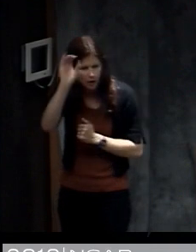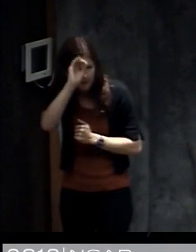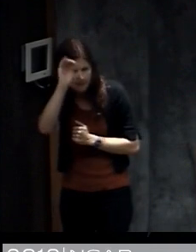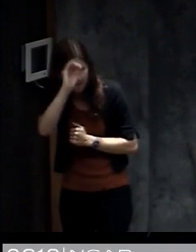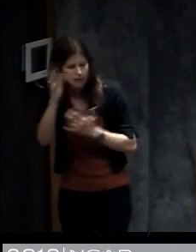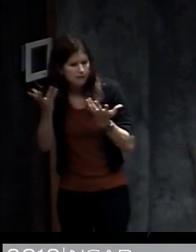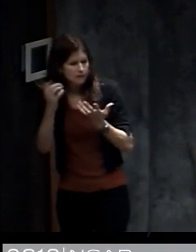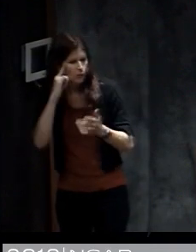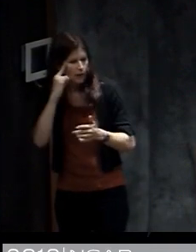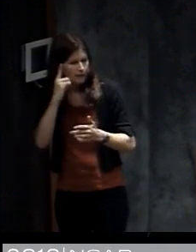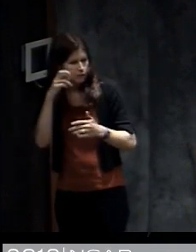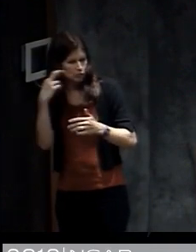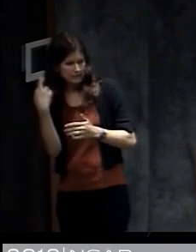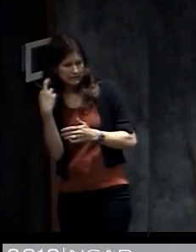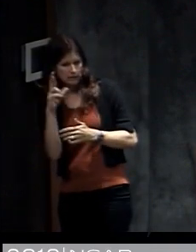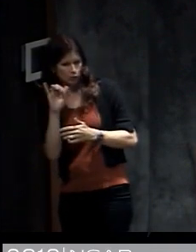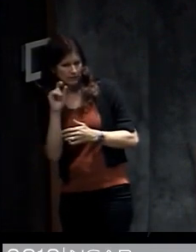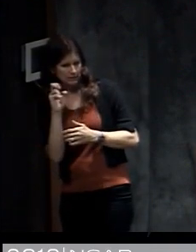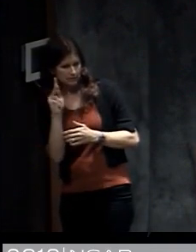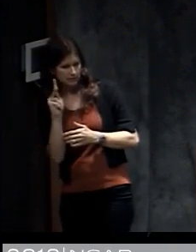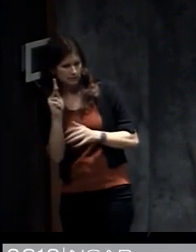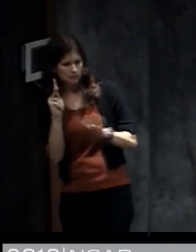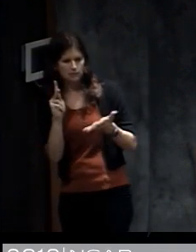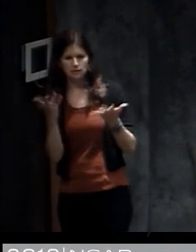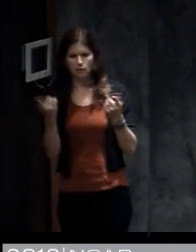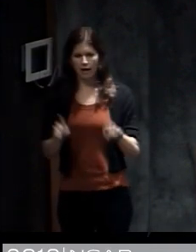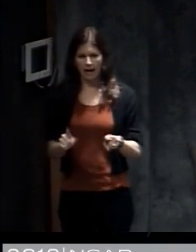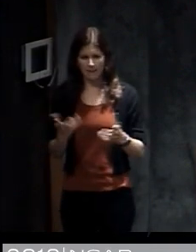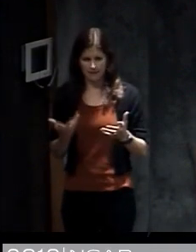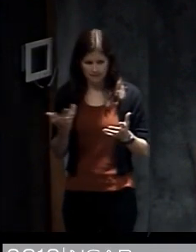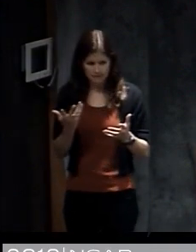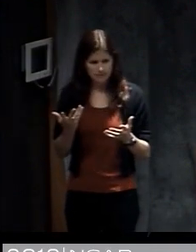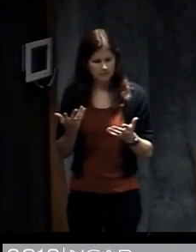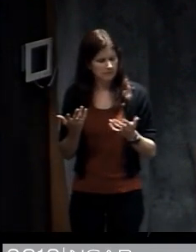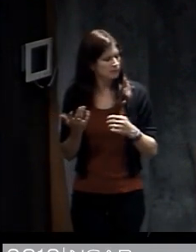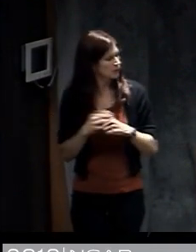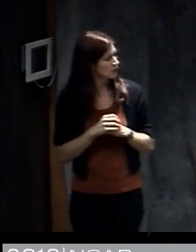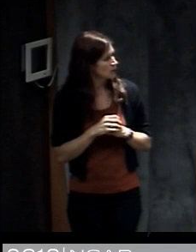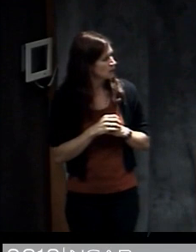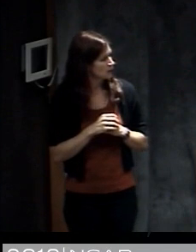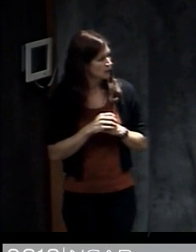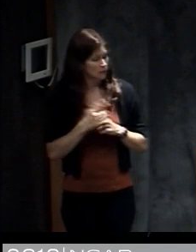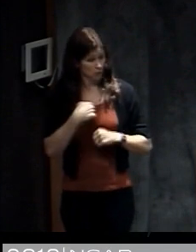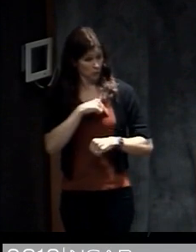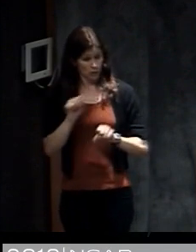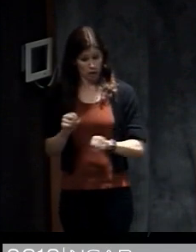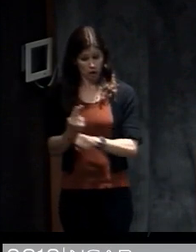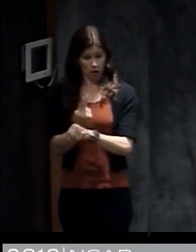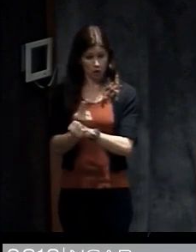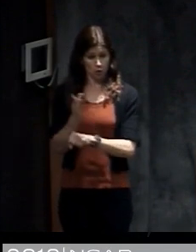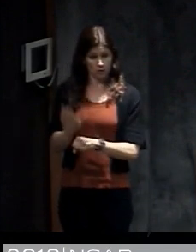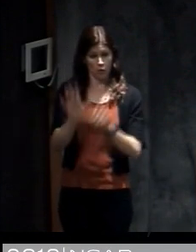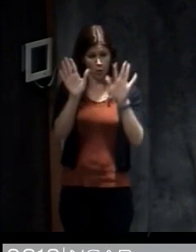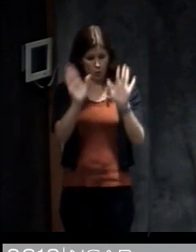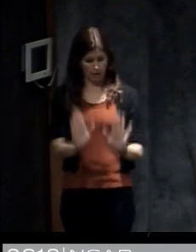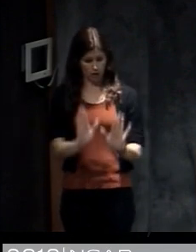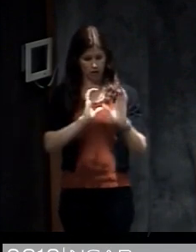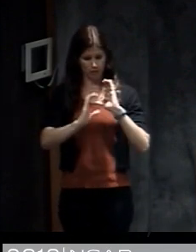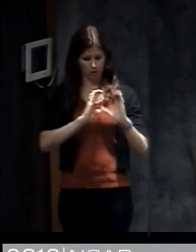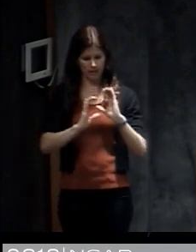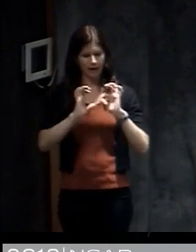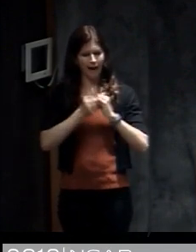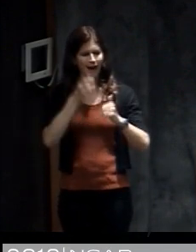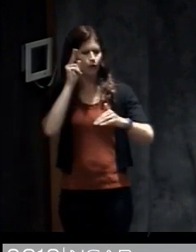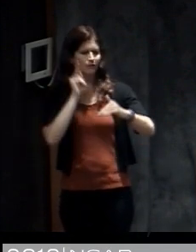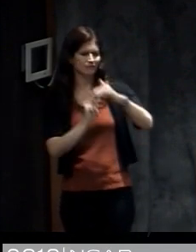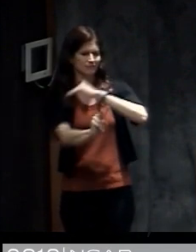to do, what they thought about the risks, to kind of see what had happened and see if there were ways where we could use what is known in the weather community about how the forecast can be improved